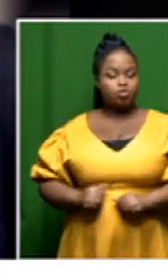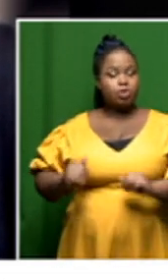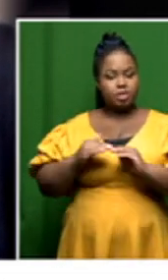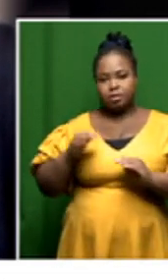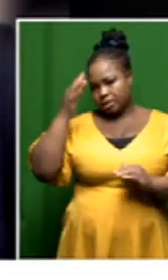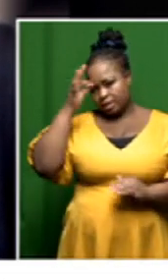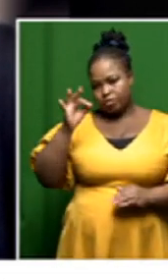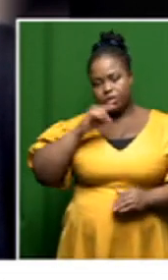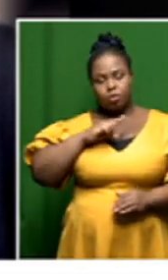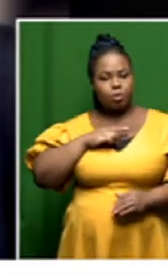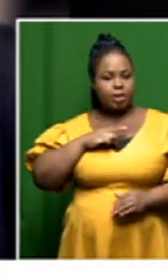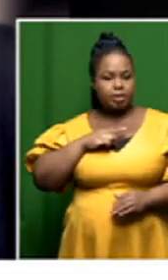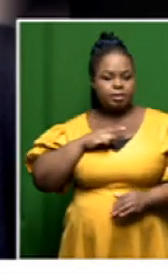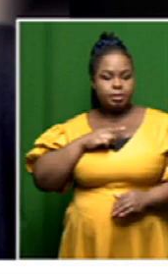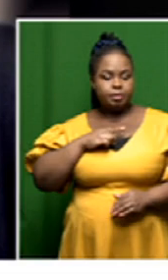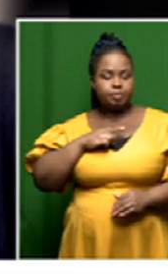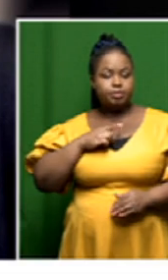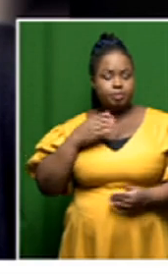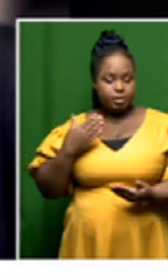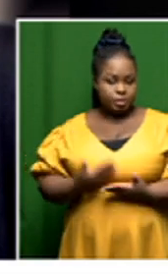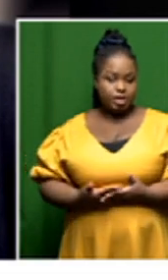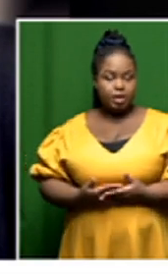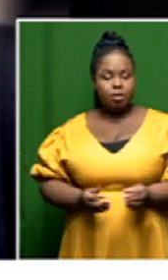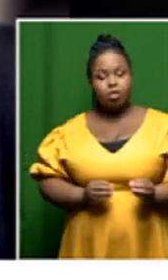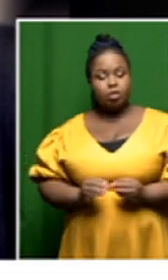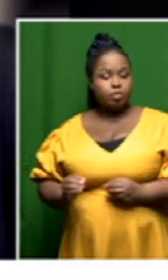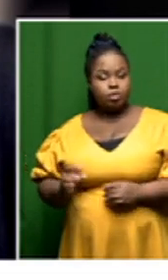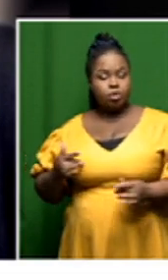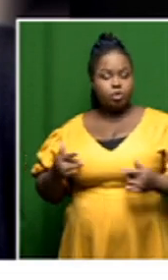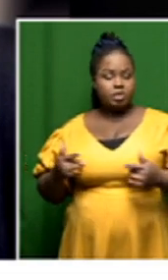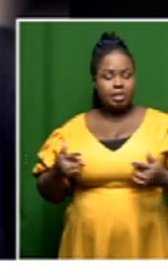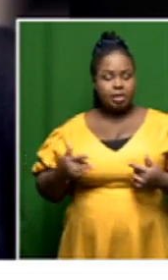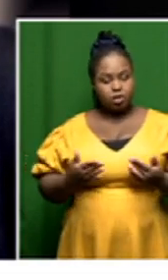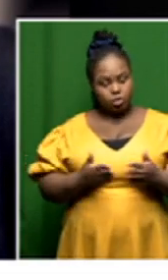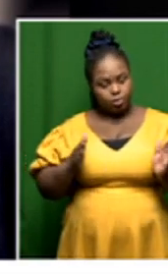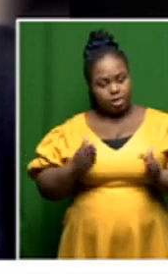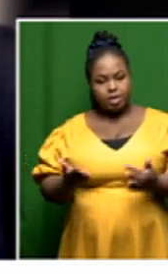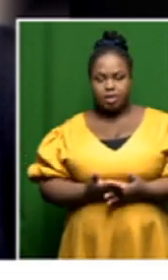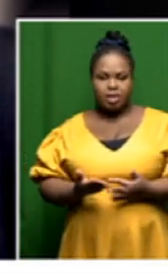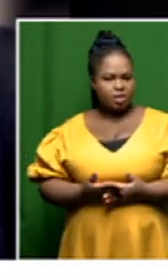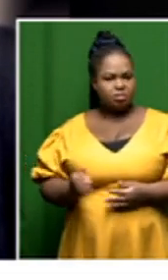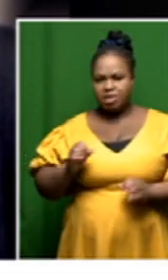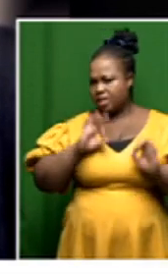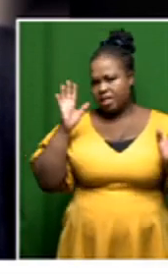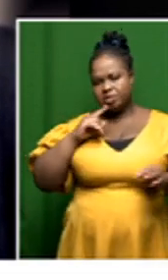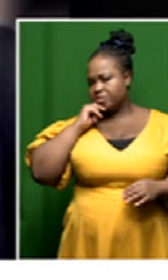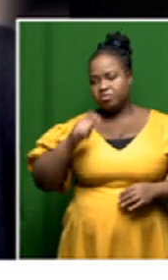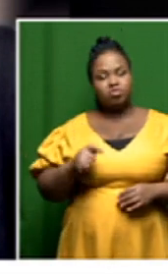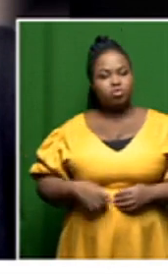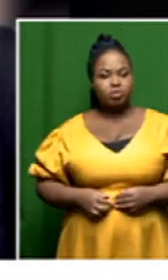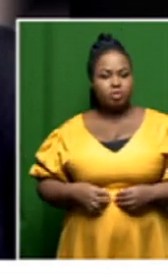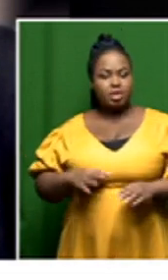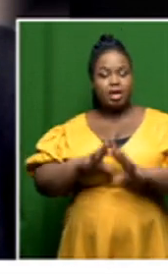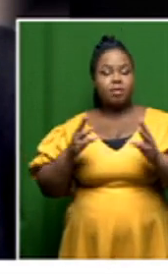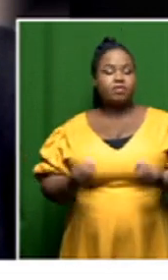uh which can um allay these uh concerns and reopen these cases are clearly um making things